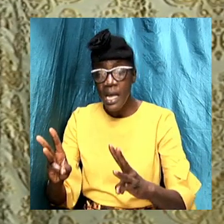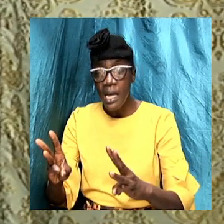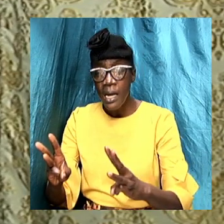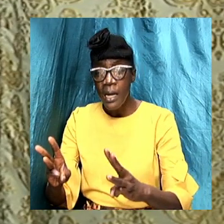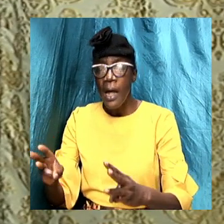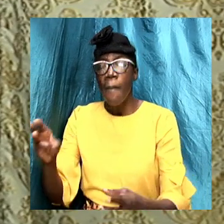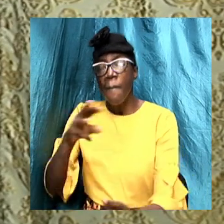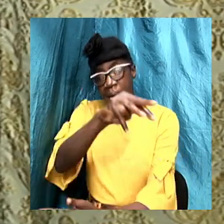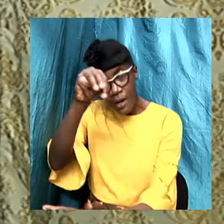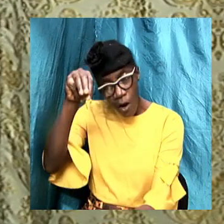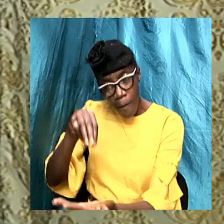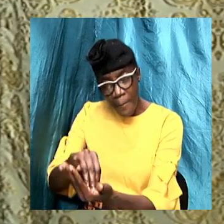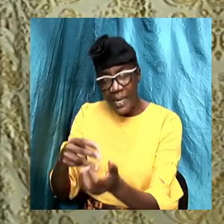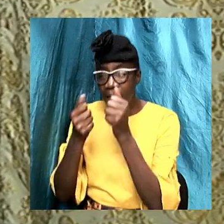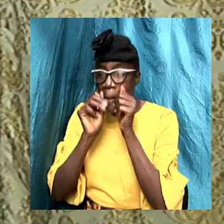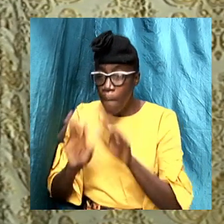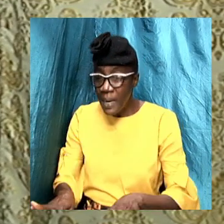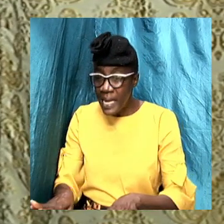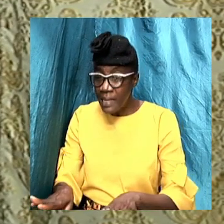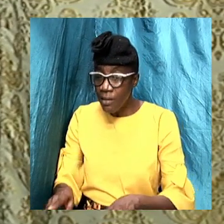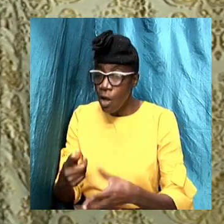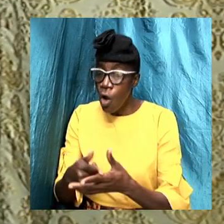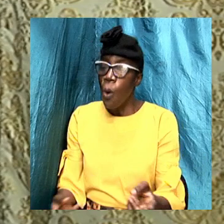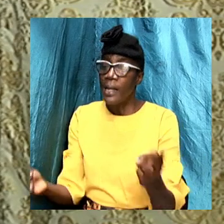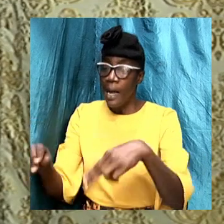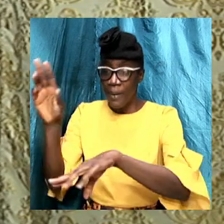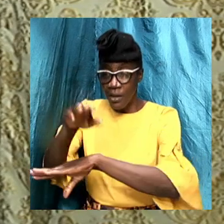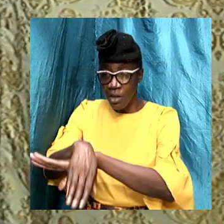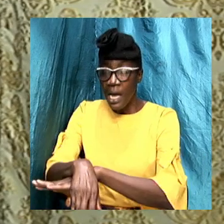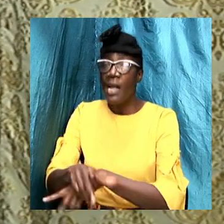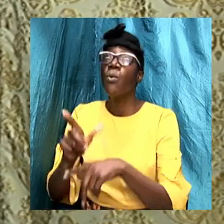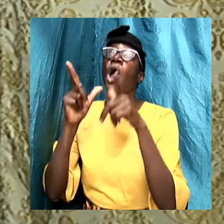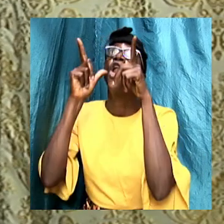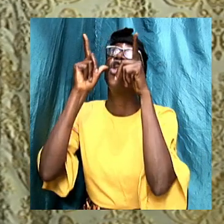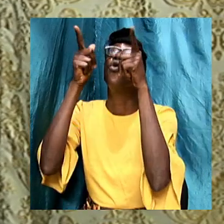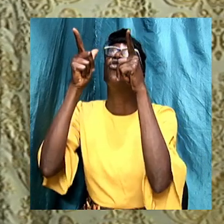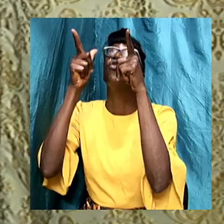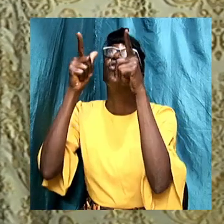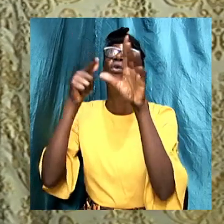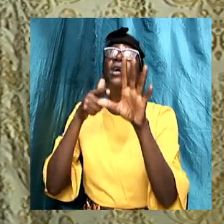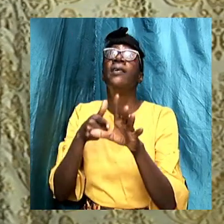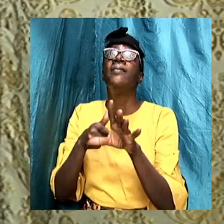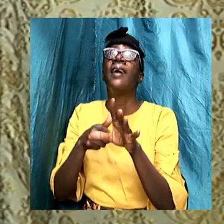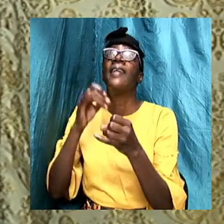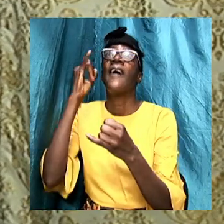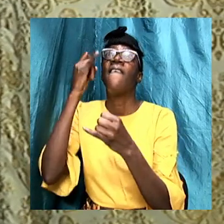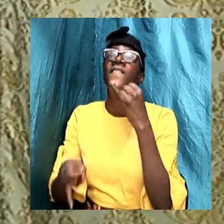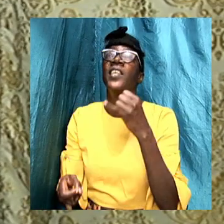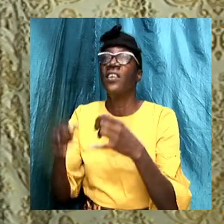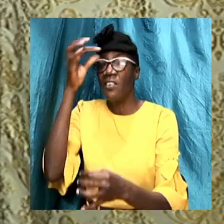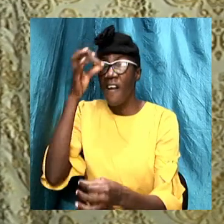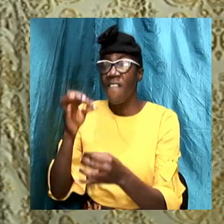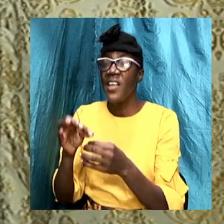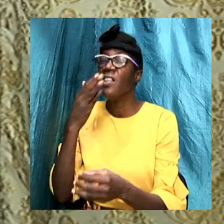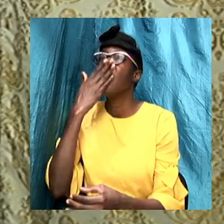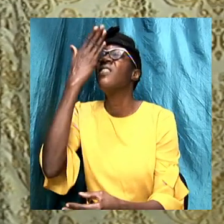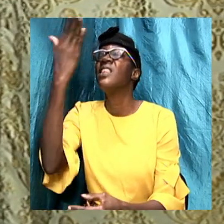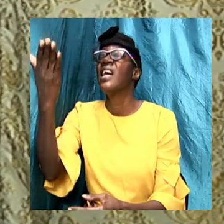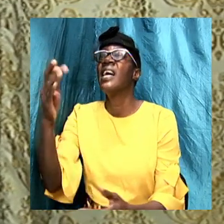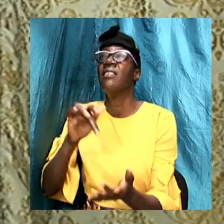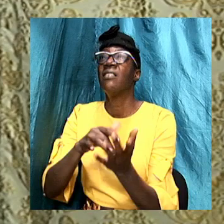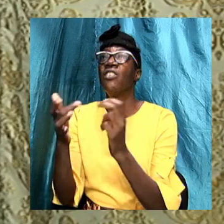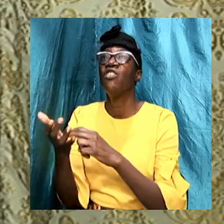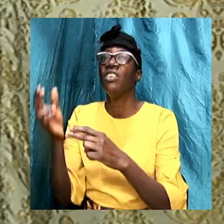midst, and that you bless the proceeding tonight as we look to you, the author and finisher of our faith, and we give you thanks. In